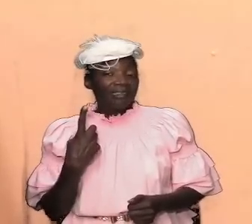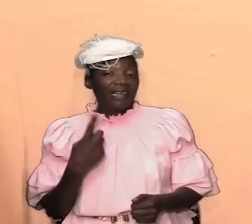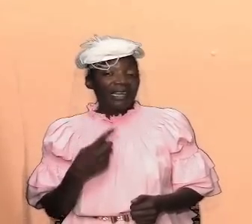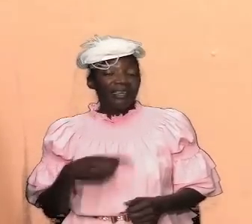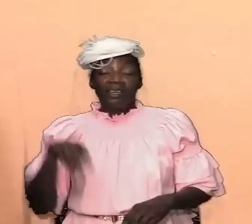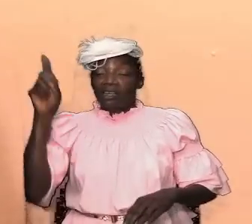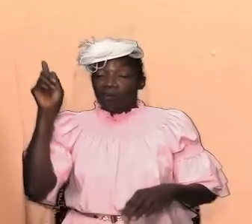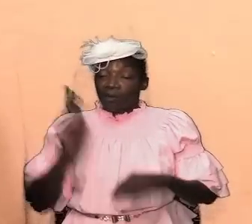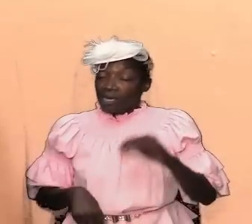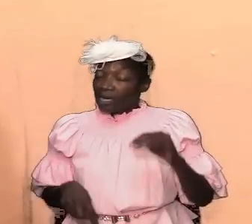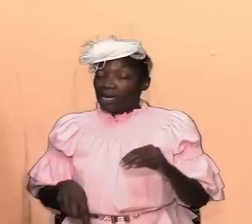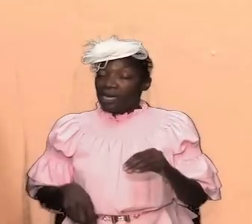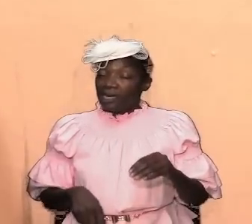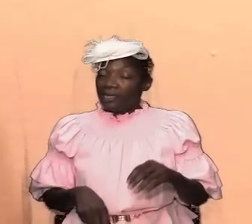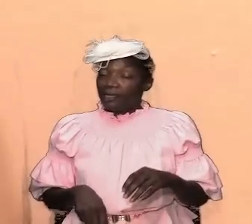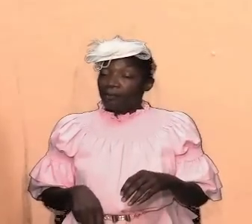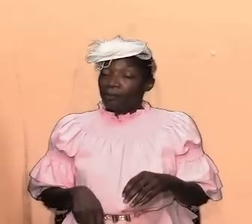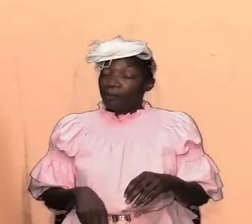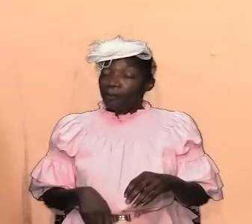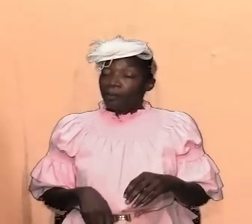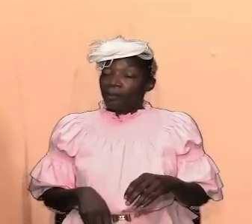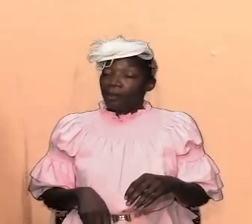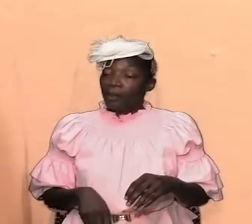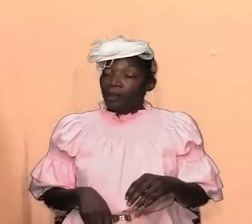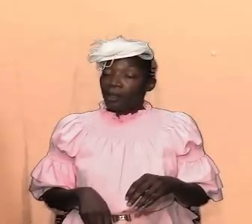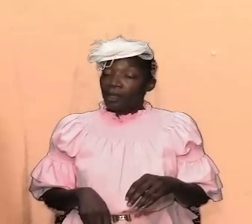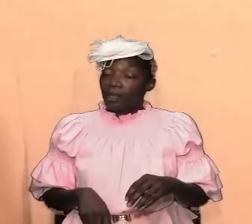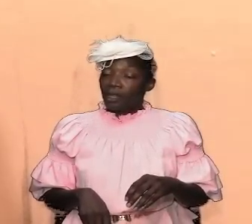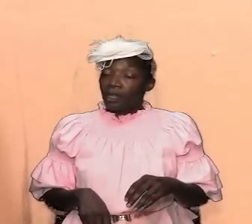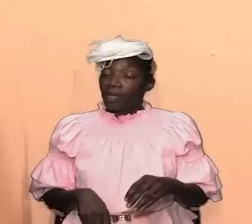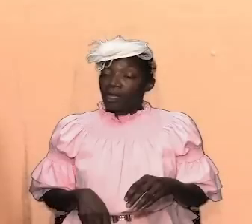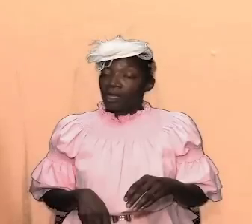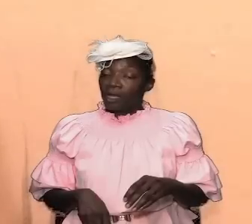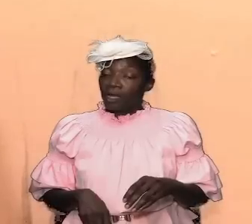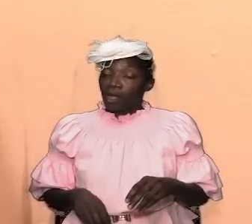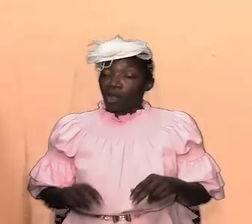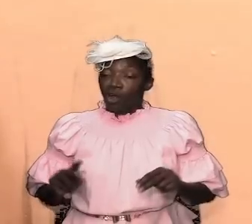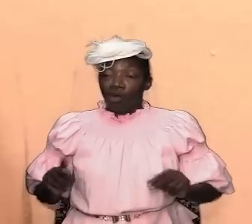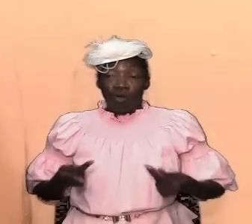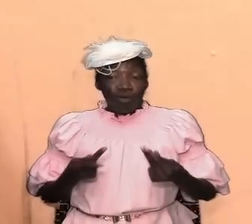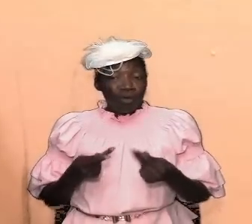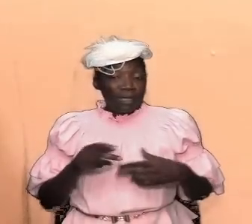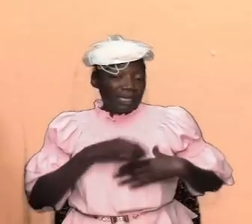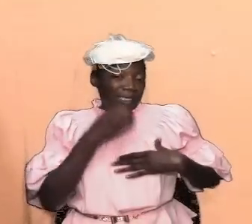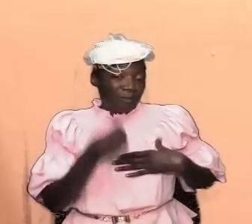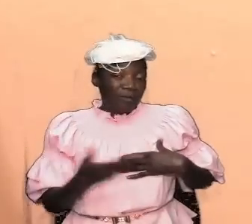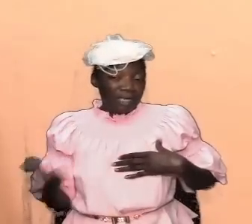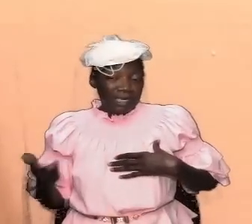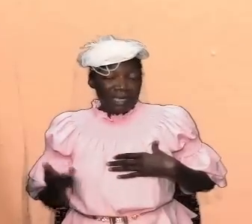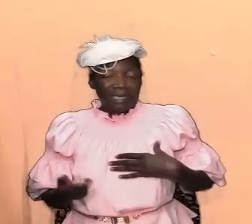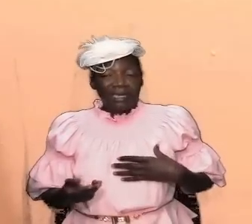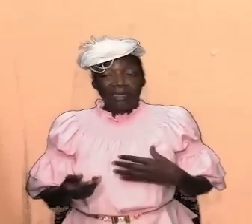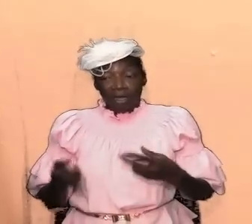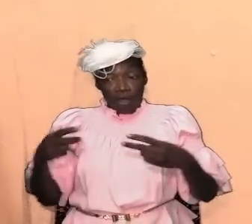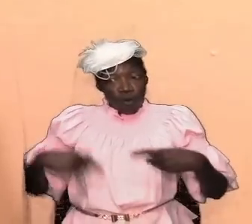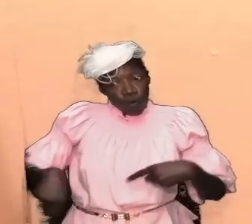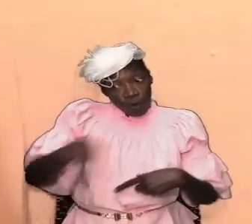cannot and we must not trample on spiritual things we have been given god's best